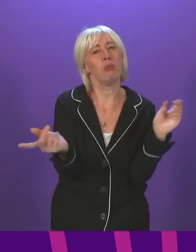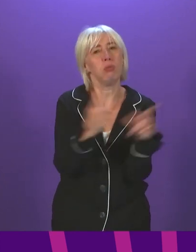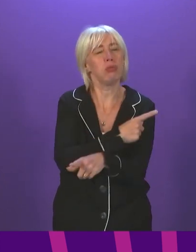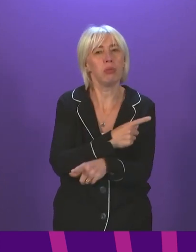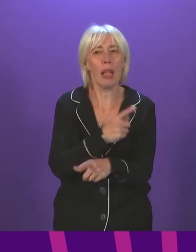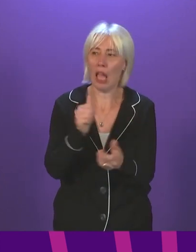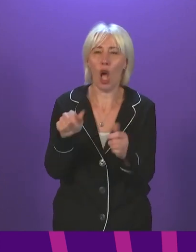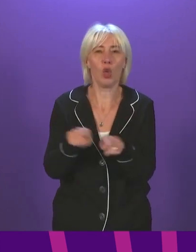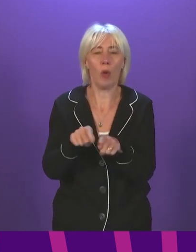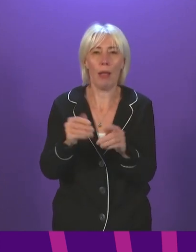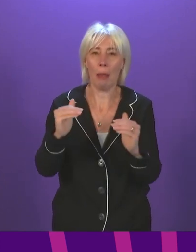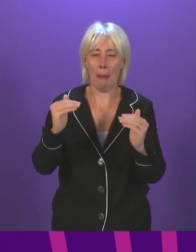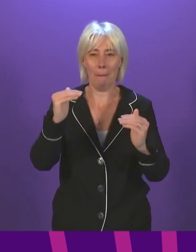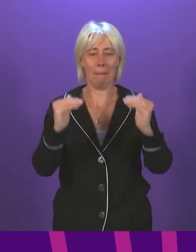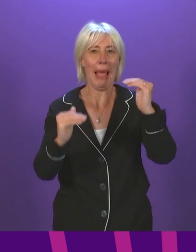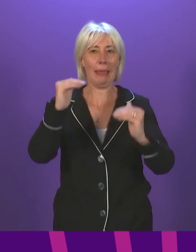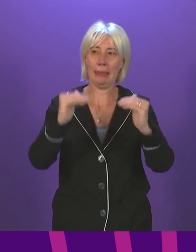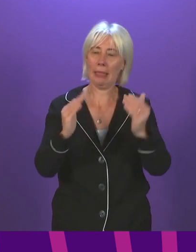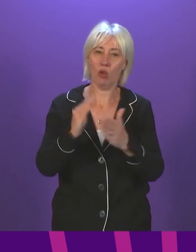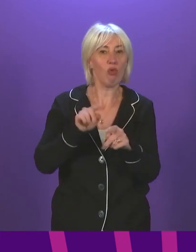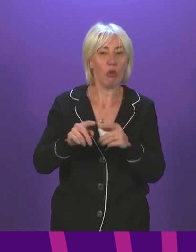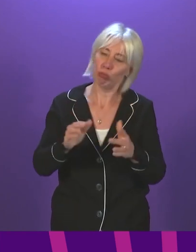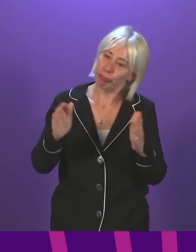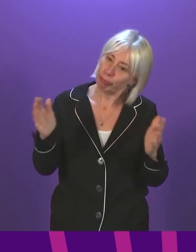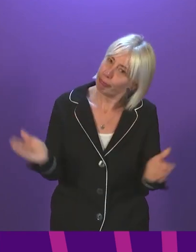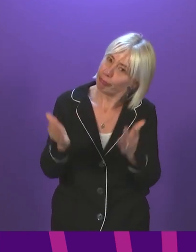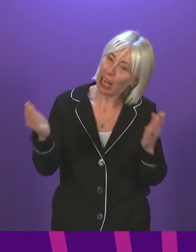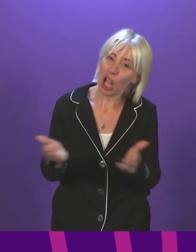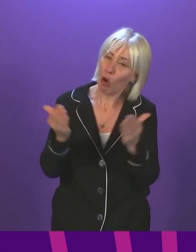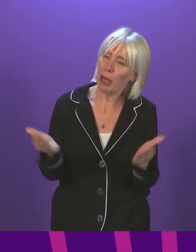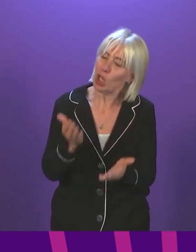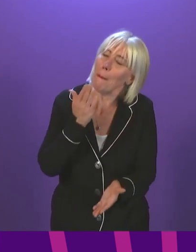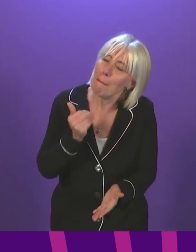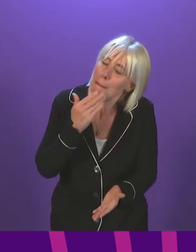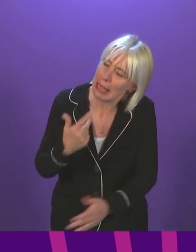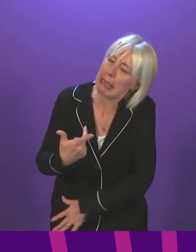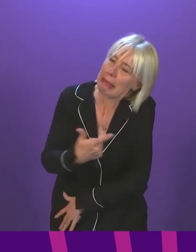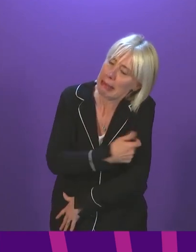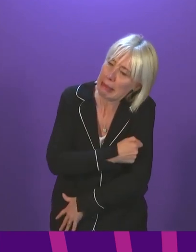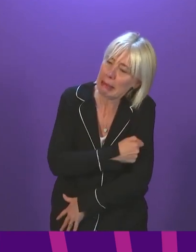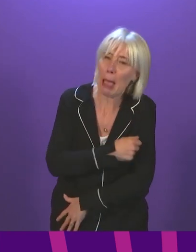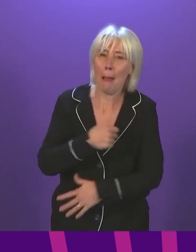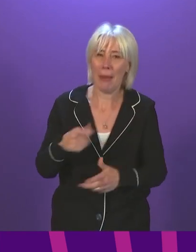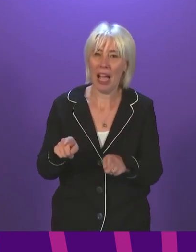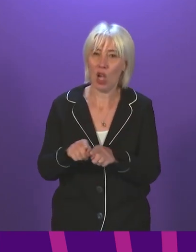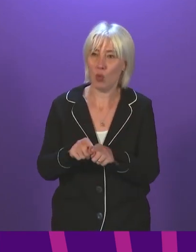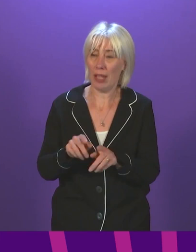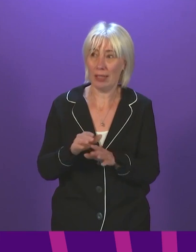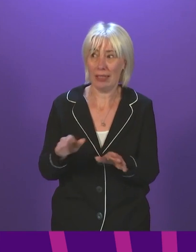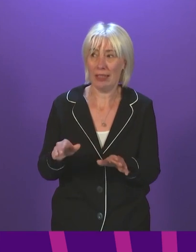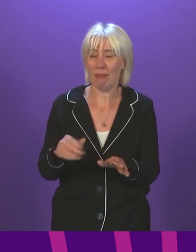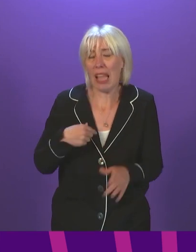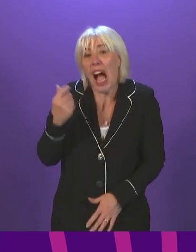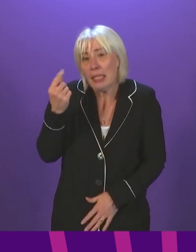balance between, as I will do unreservedly today, encouraging people in this age group to really engage with this and get vaccinated, but also being understanding